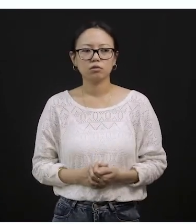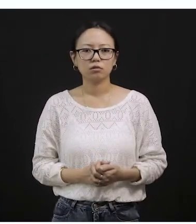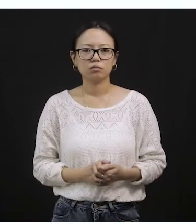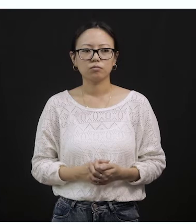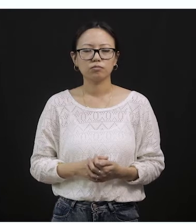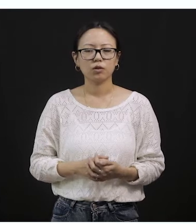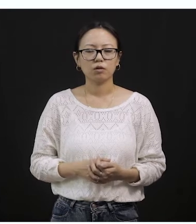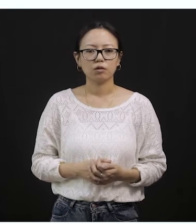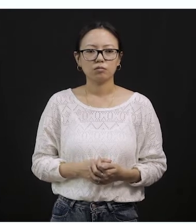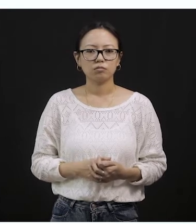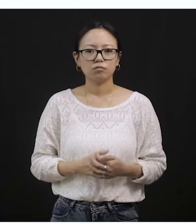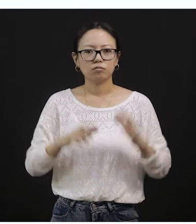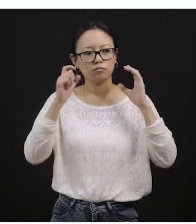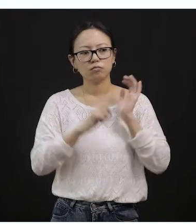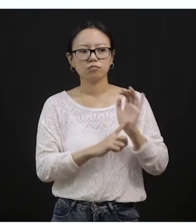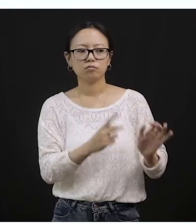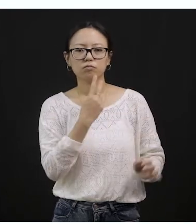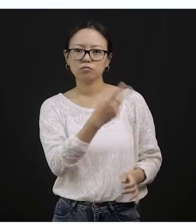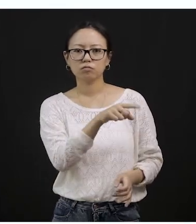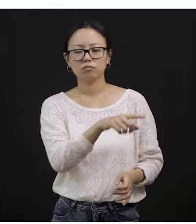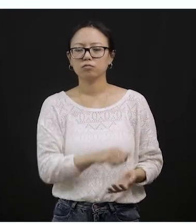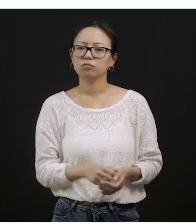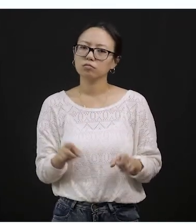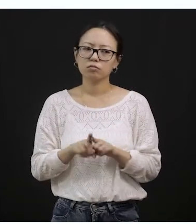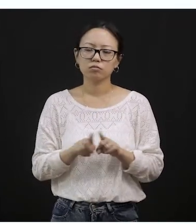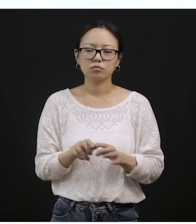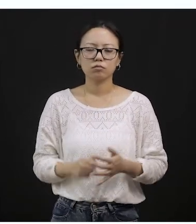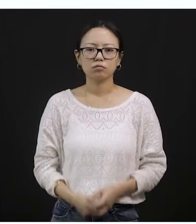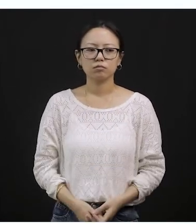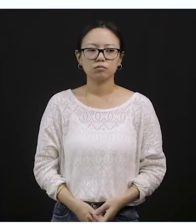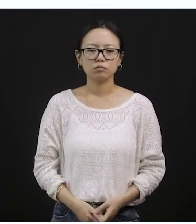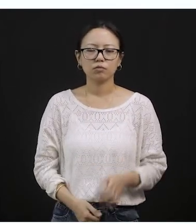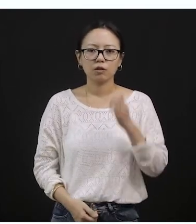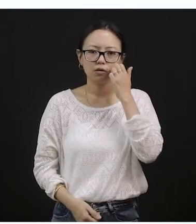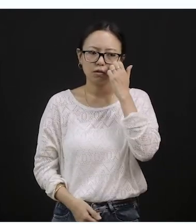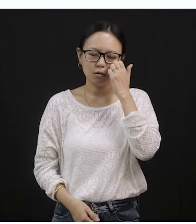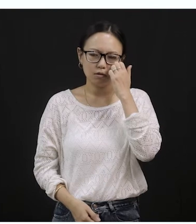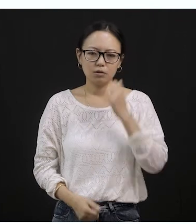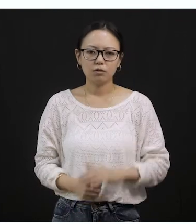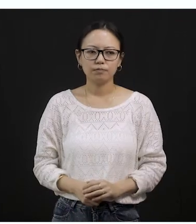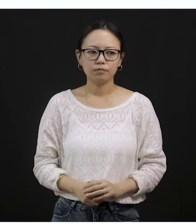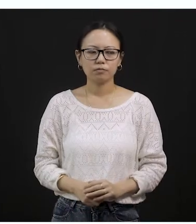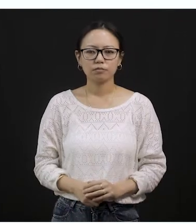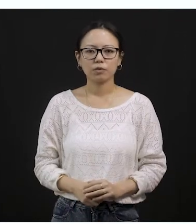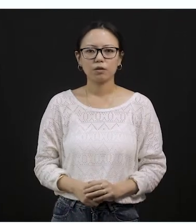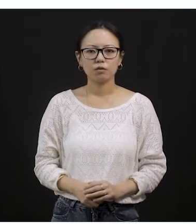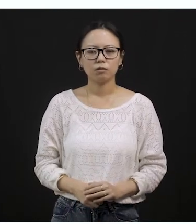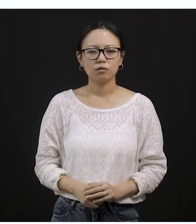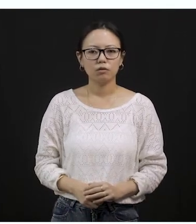looks like. It is a tricolor, saffron, white and green. And do not forget to color the